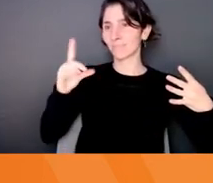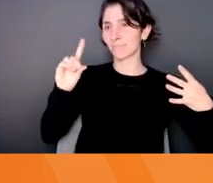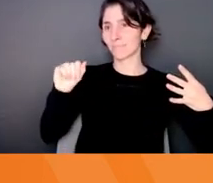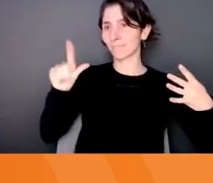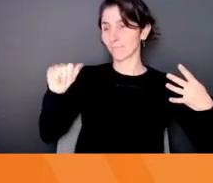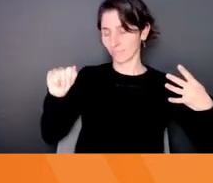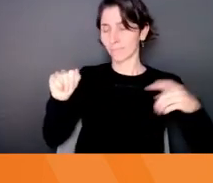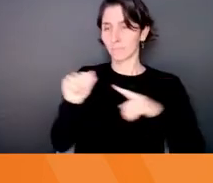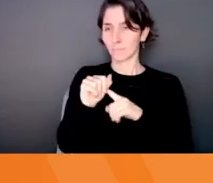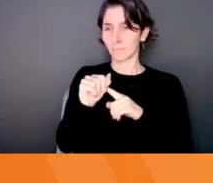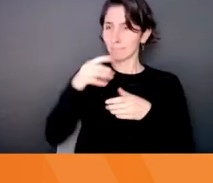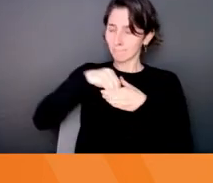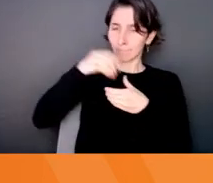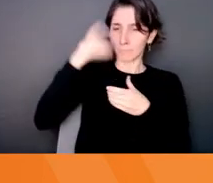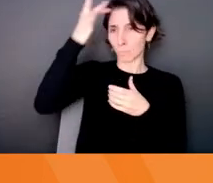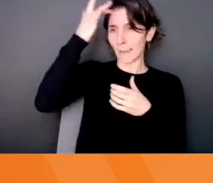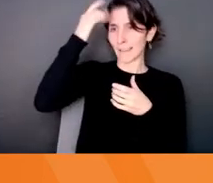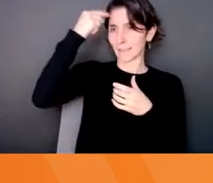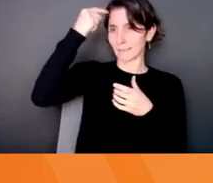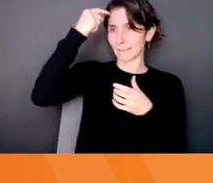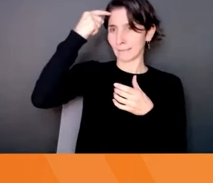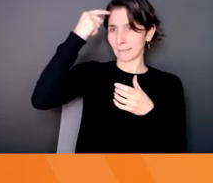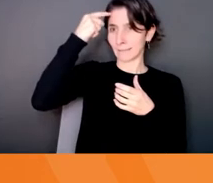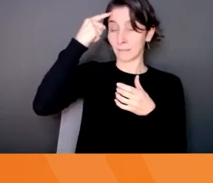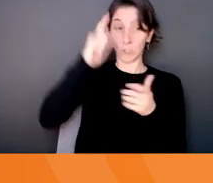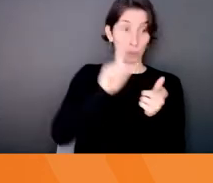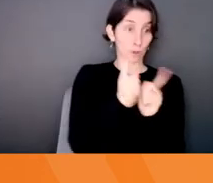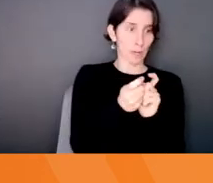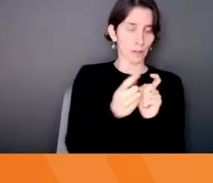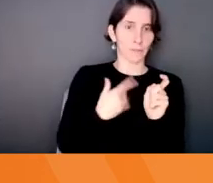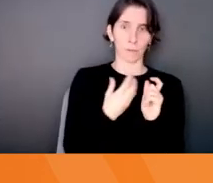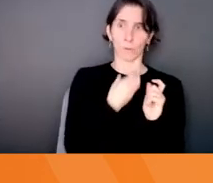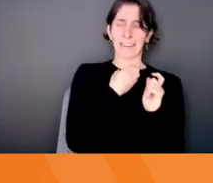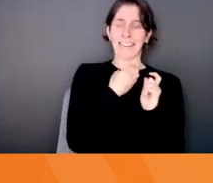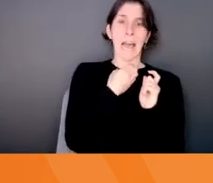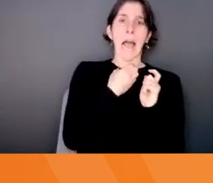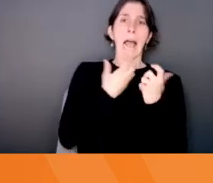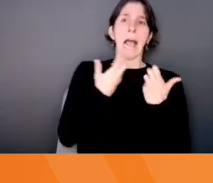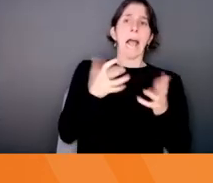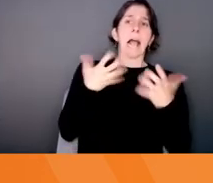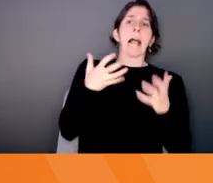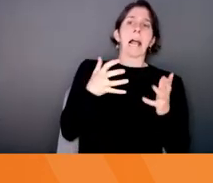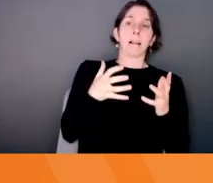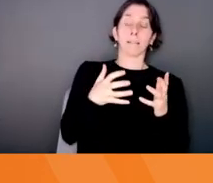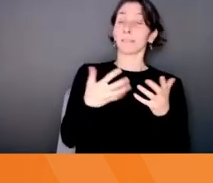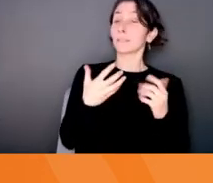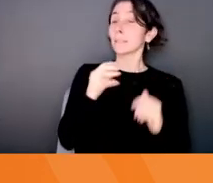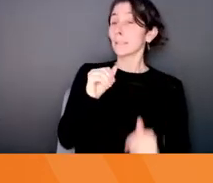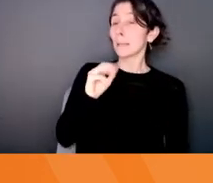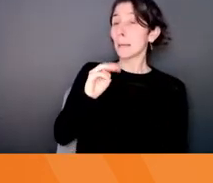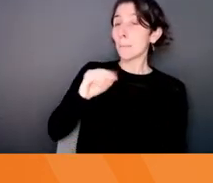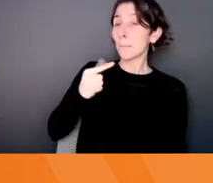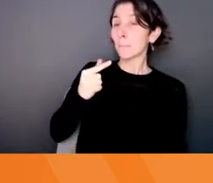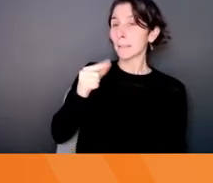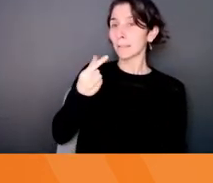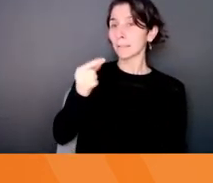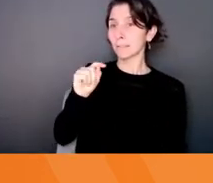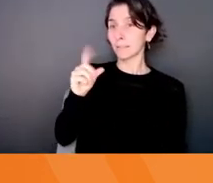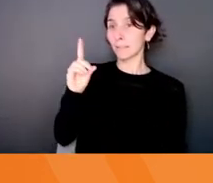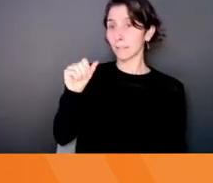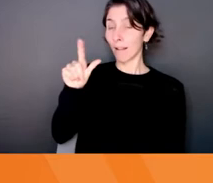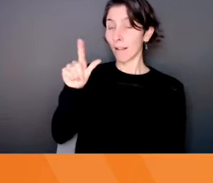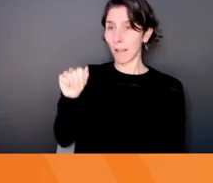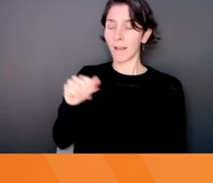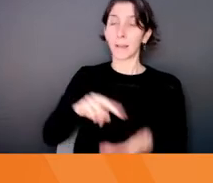is seen as a threat to our amygdala. And the amygdala is our fight flight response center in our brain. So